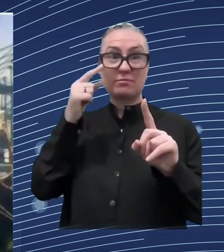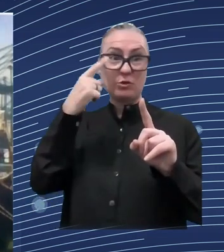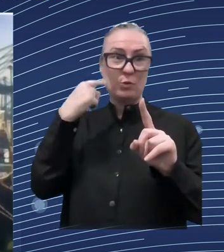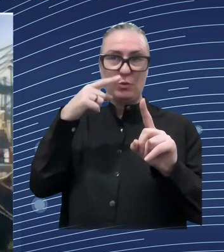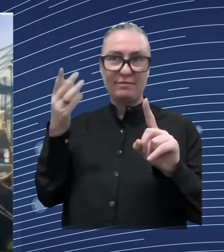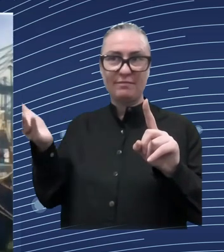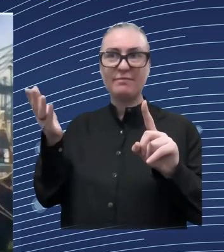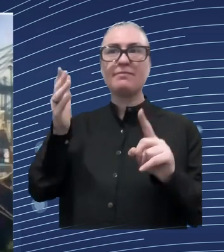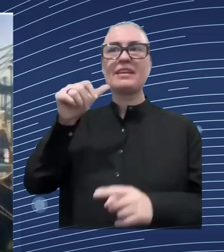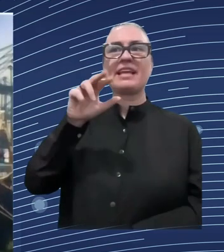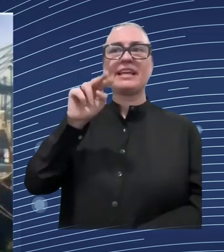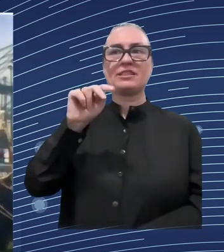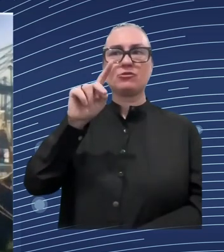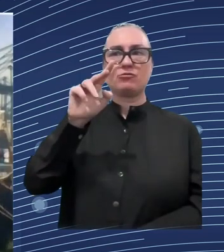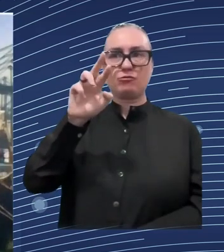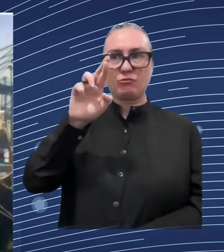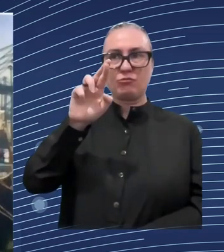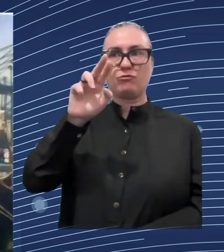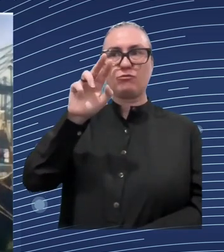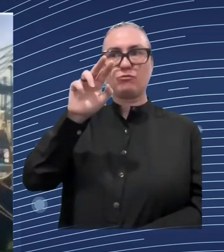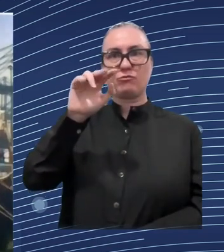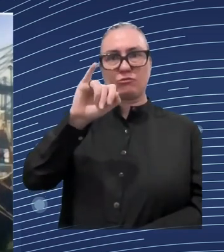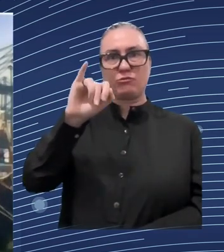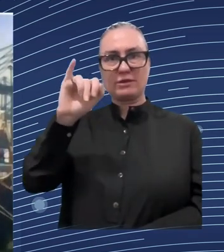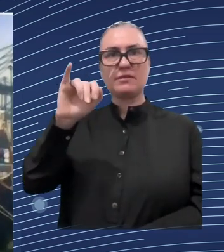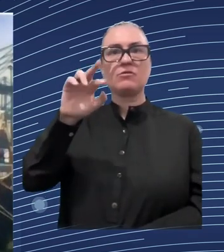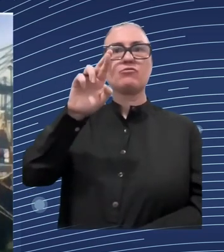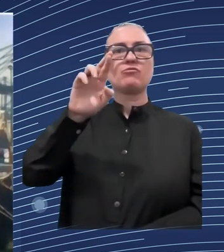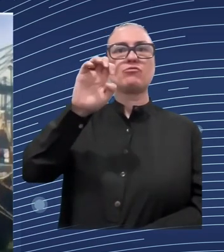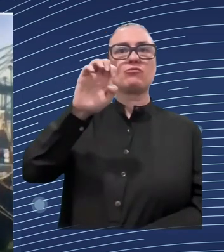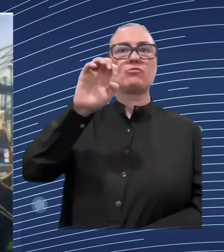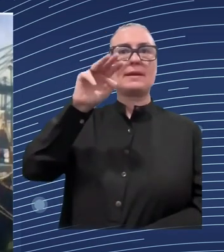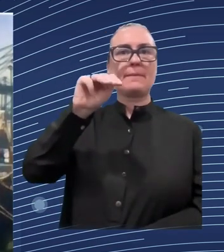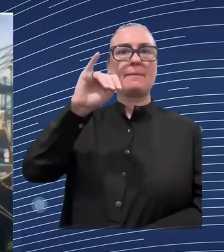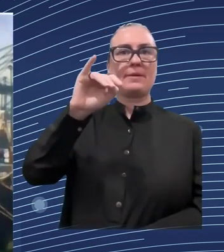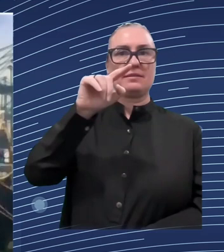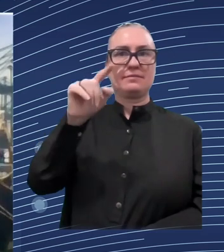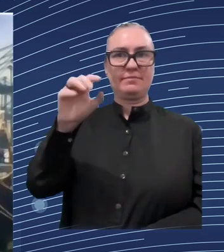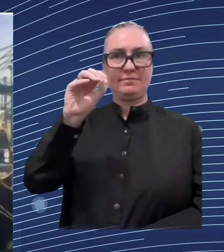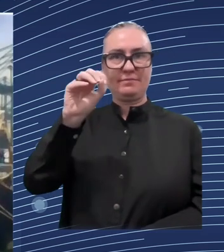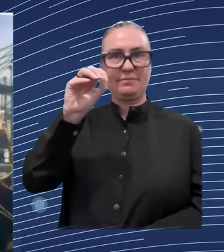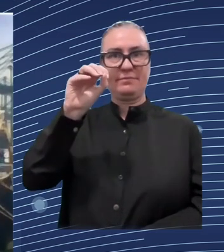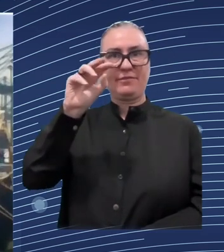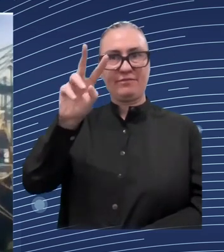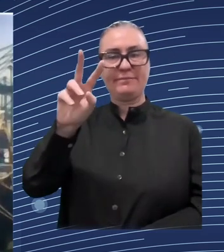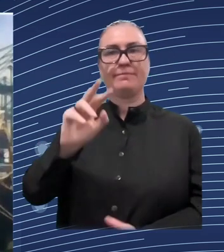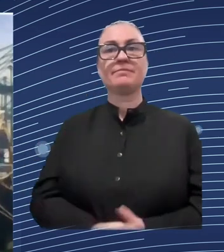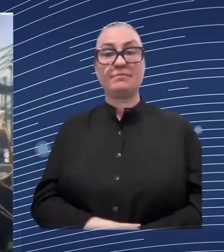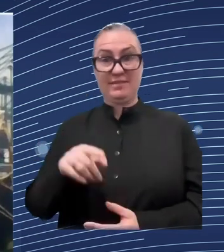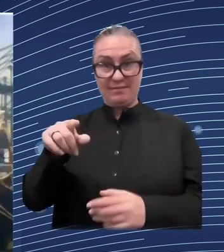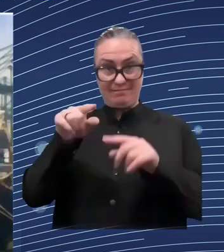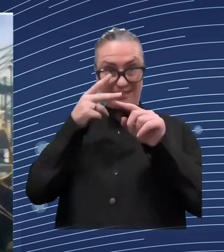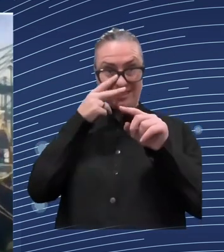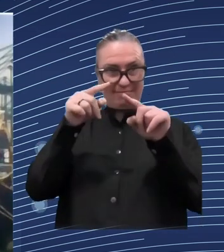ukraine so a very very impressive panel and lineup so we have heard a lot about the challenges in relation to human